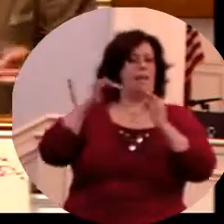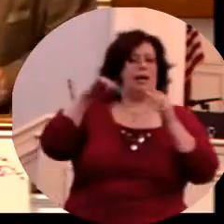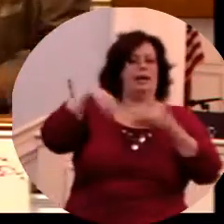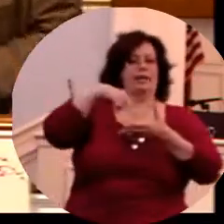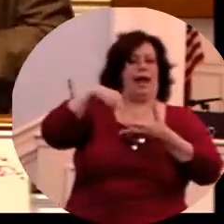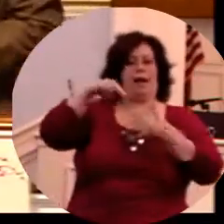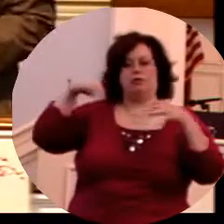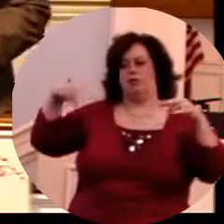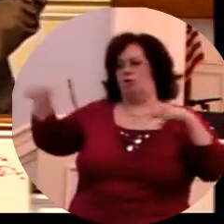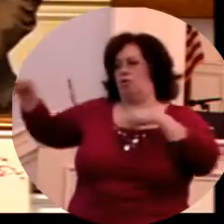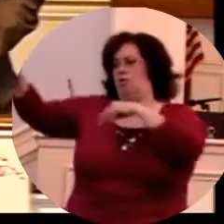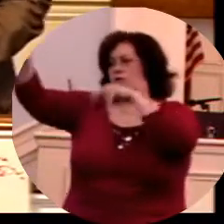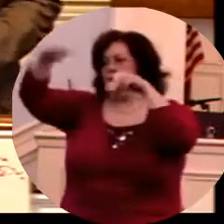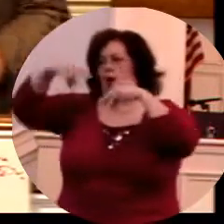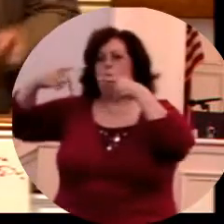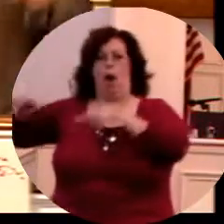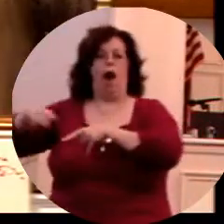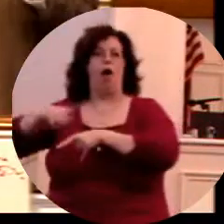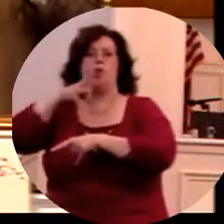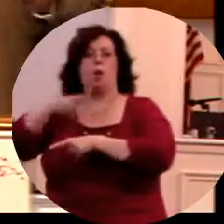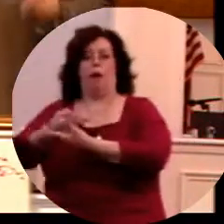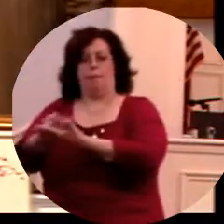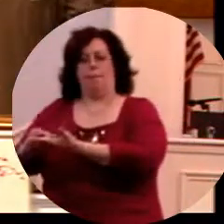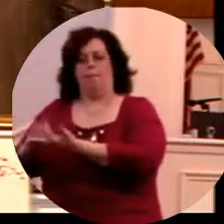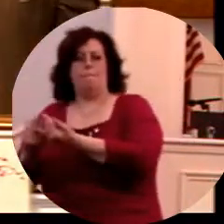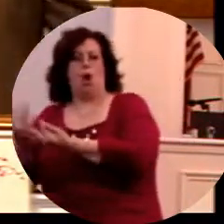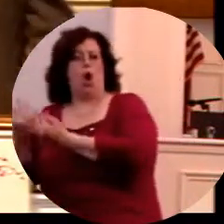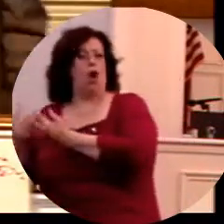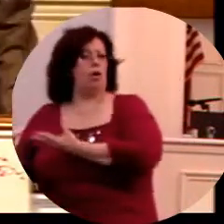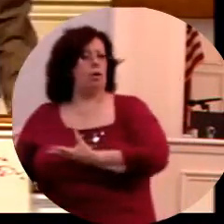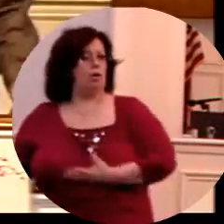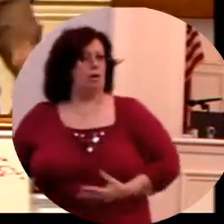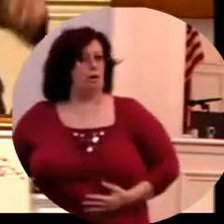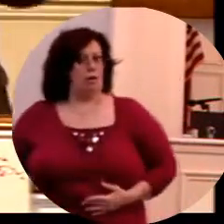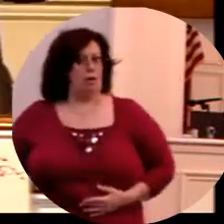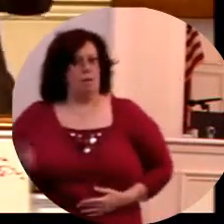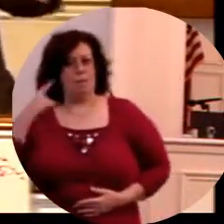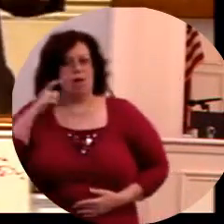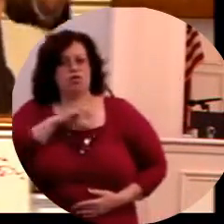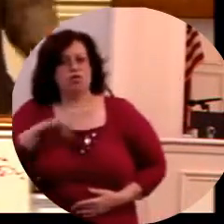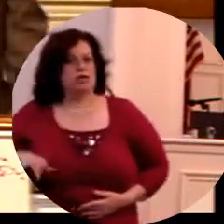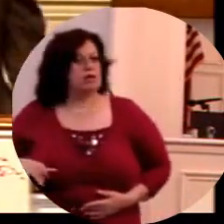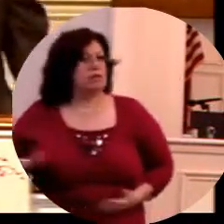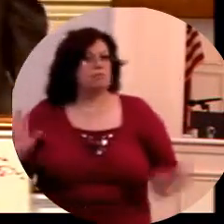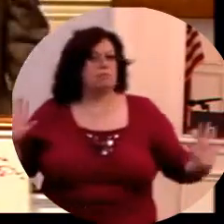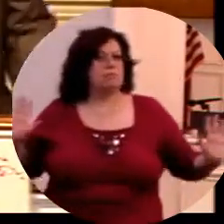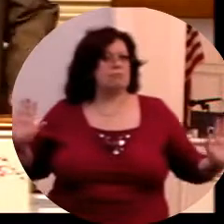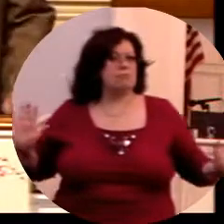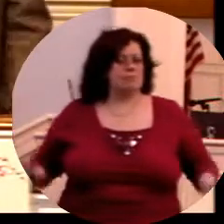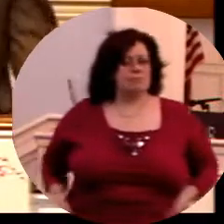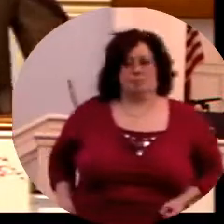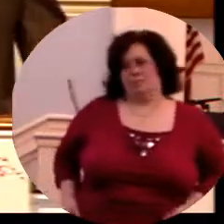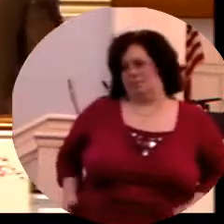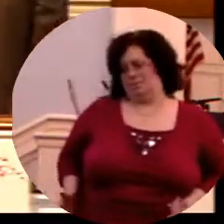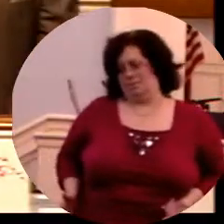You know what, my friend, but what happens when those things take place? His conviction falls upon sinners and people begin to